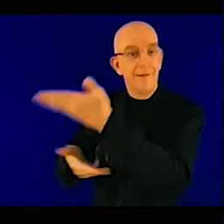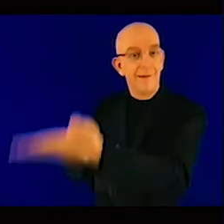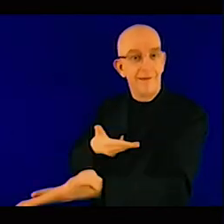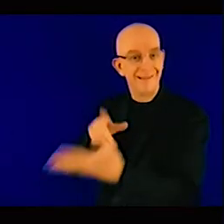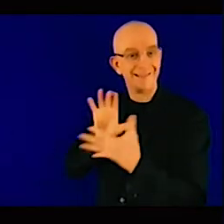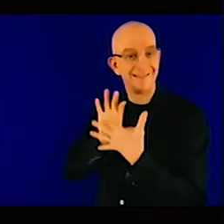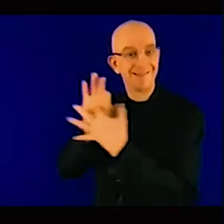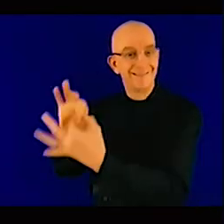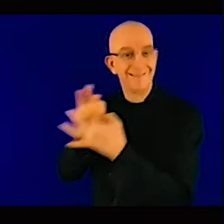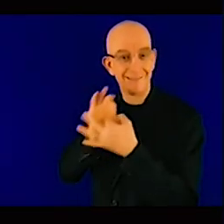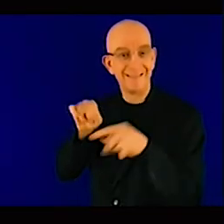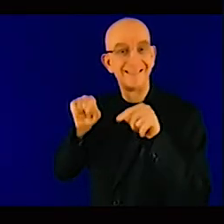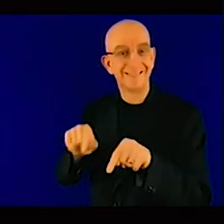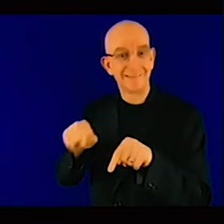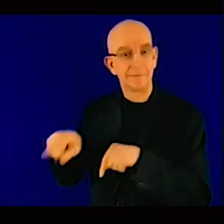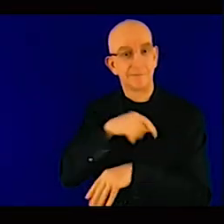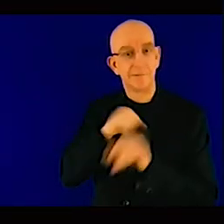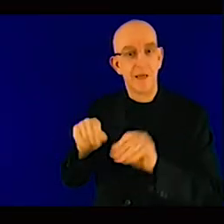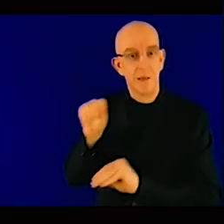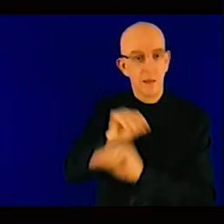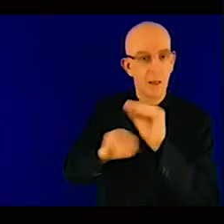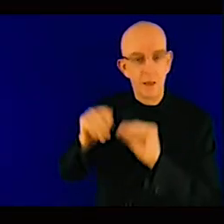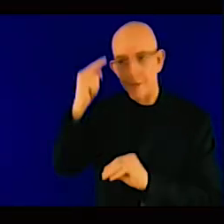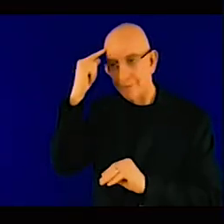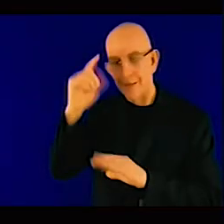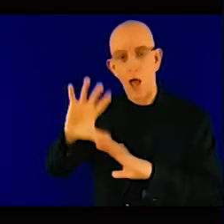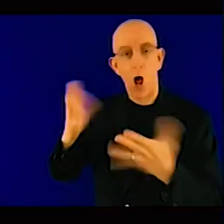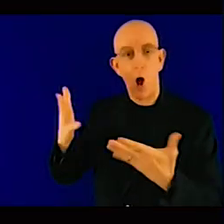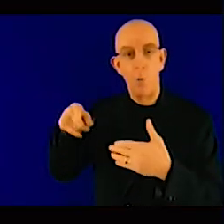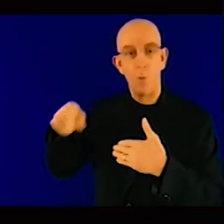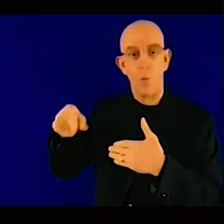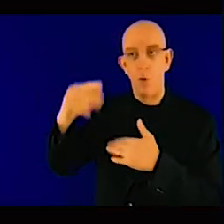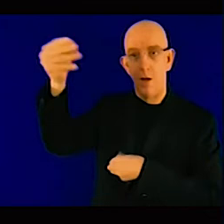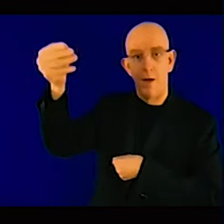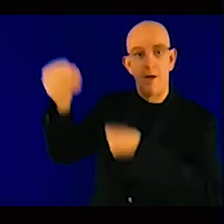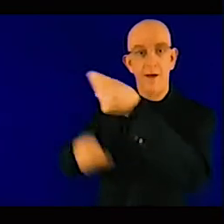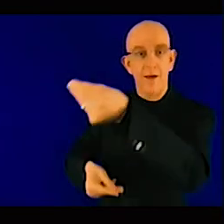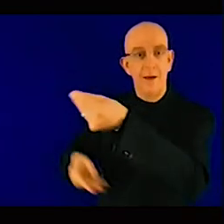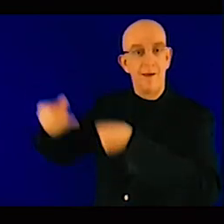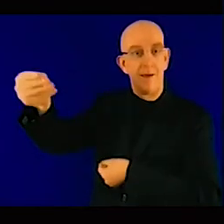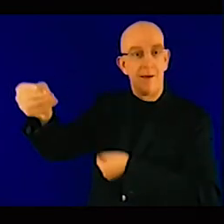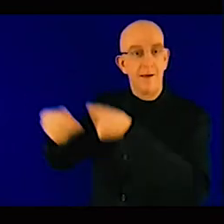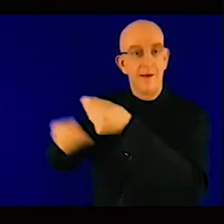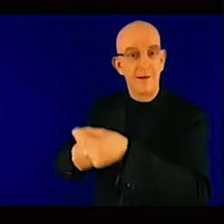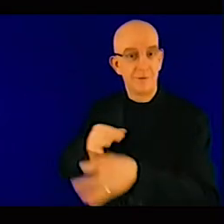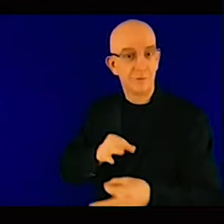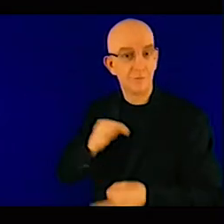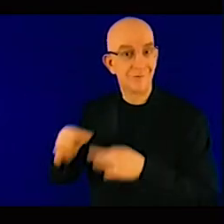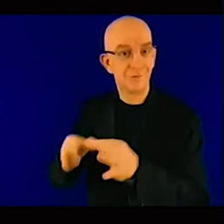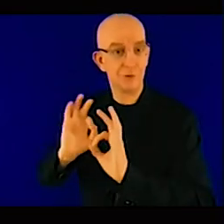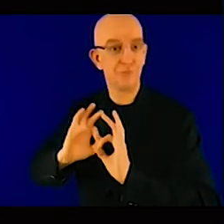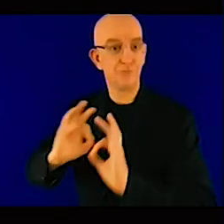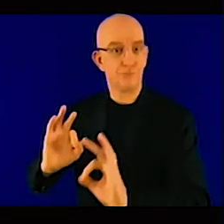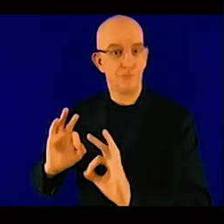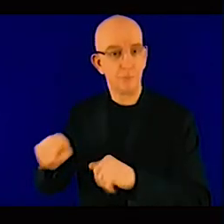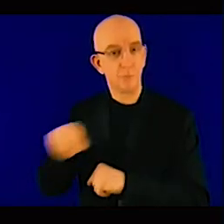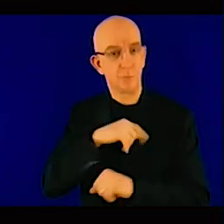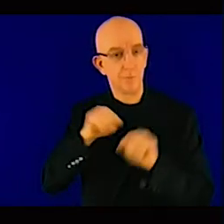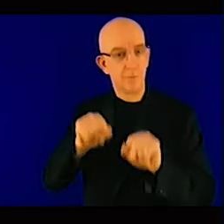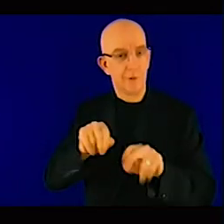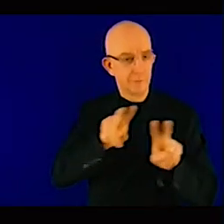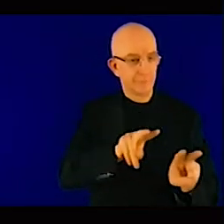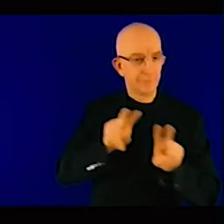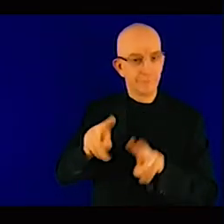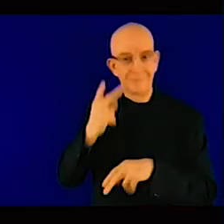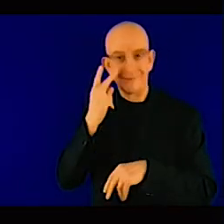do that, we need to look at similarities between different parts of Africa. And like I have said,